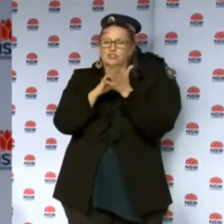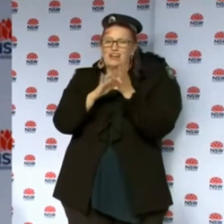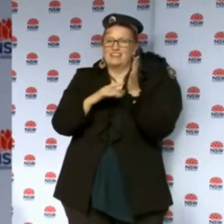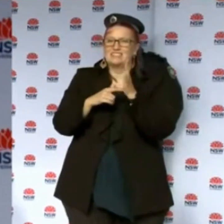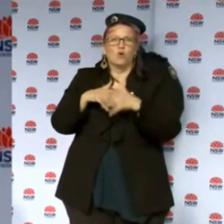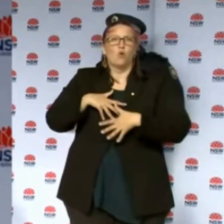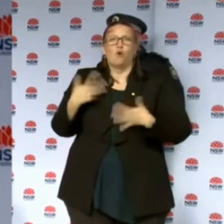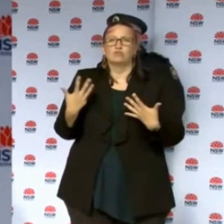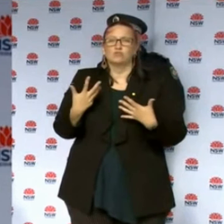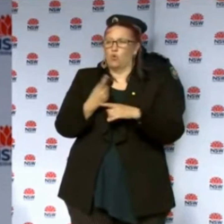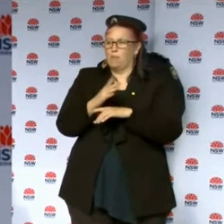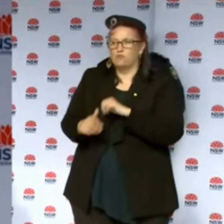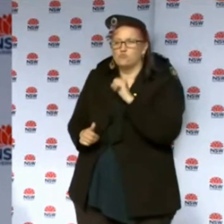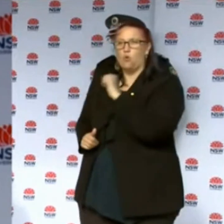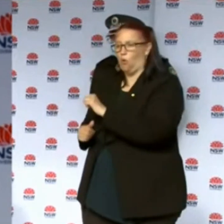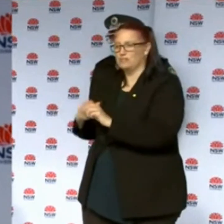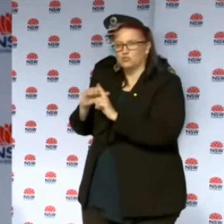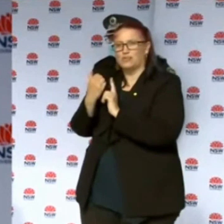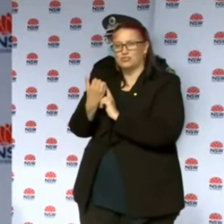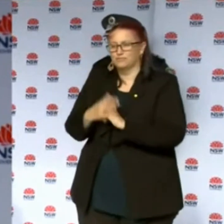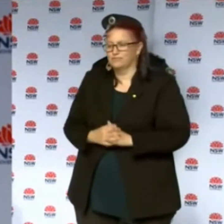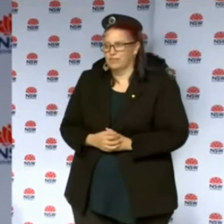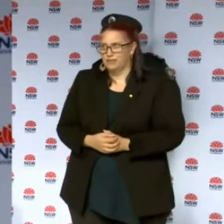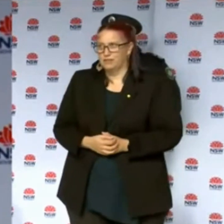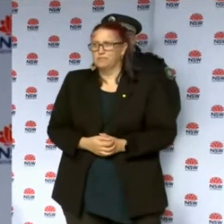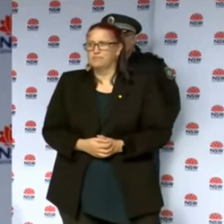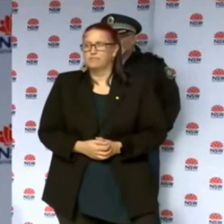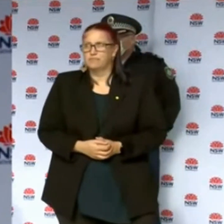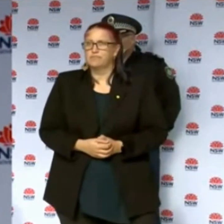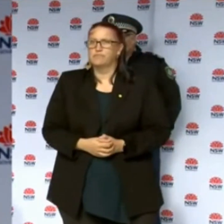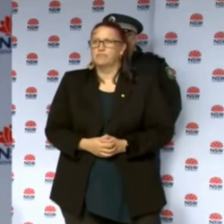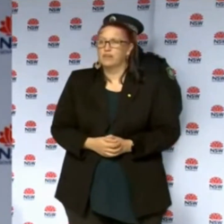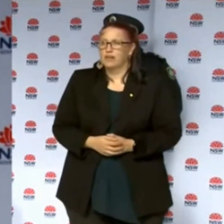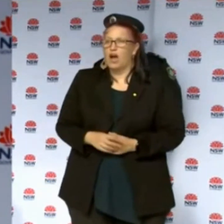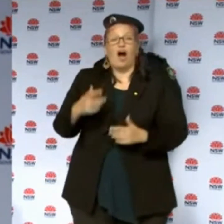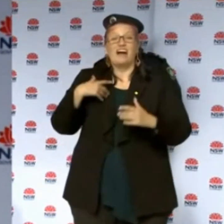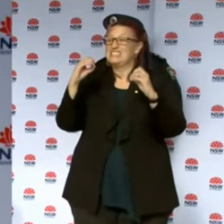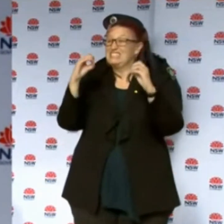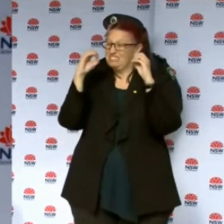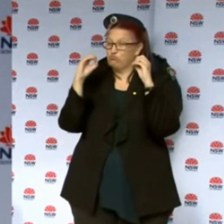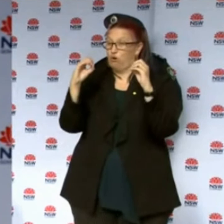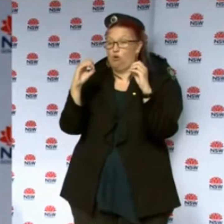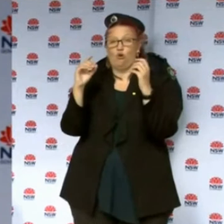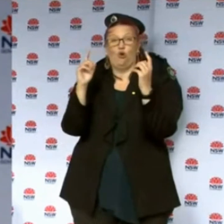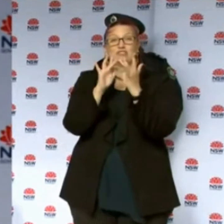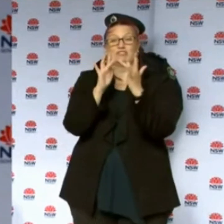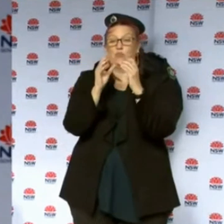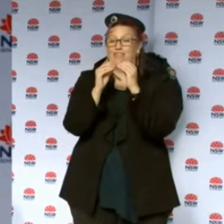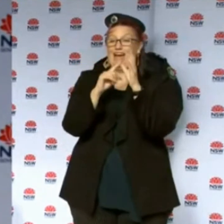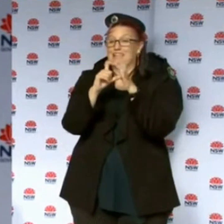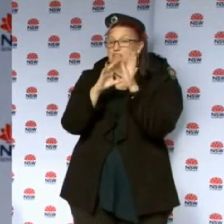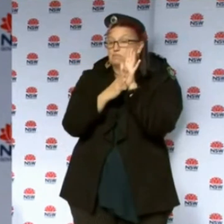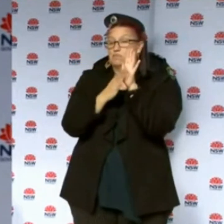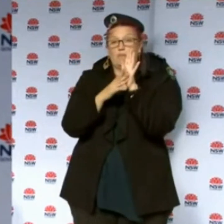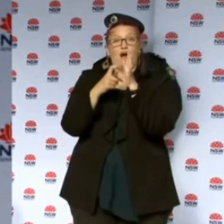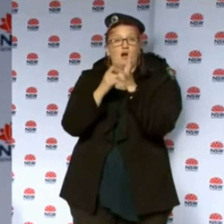I'm happy to speak about my circumstances. Absolutely. What contact do you have? Zero. He has been interviewed and has